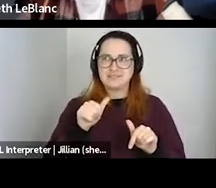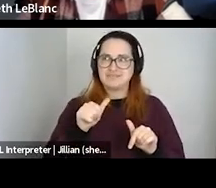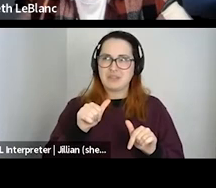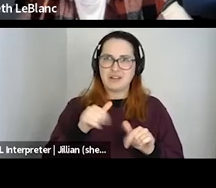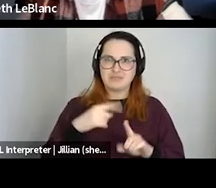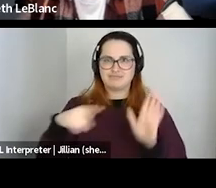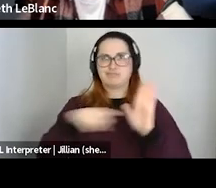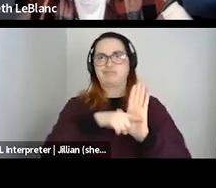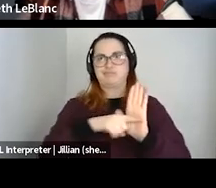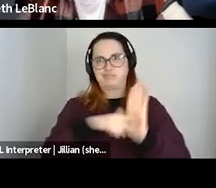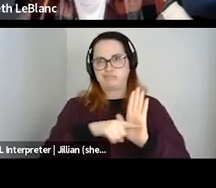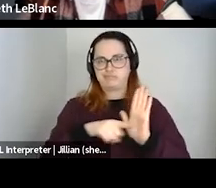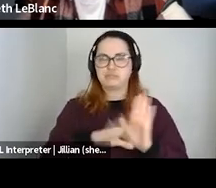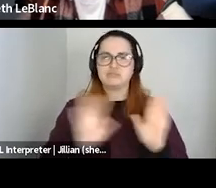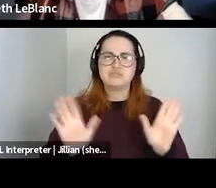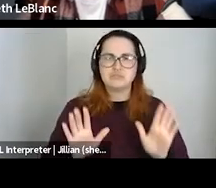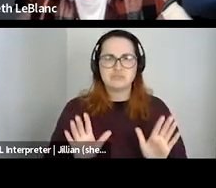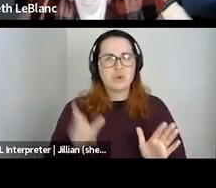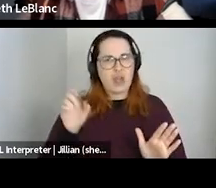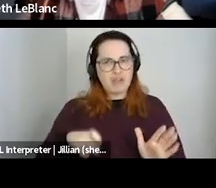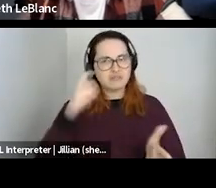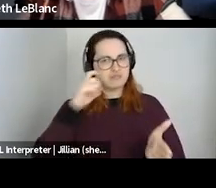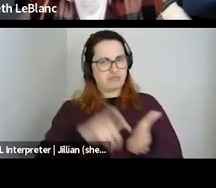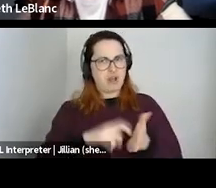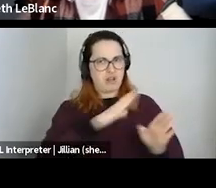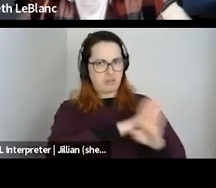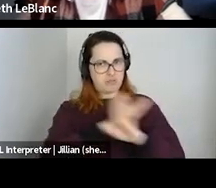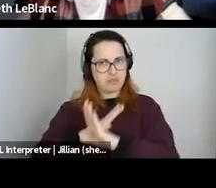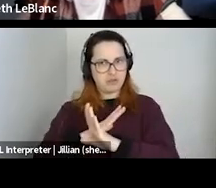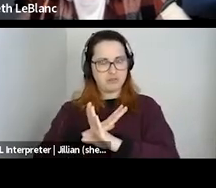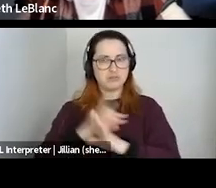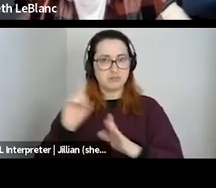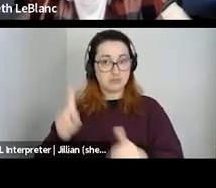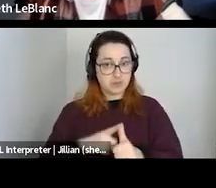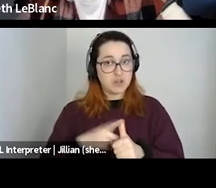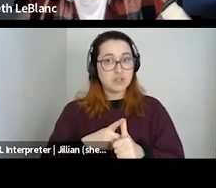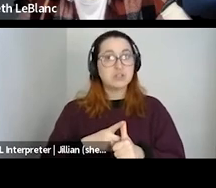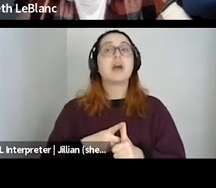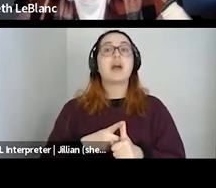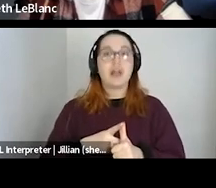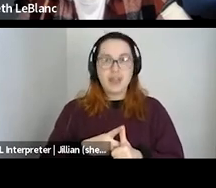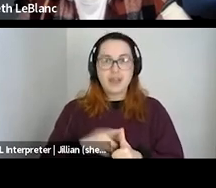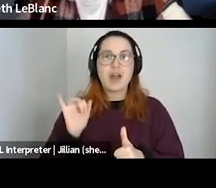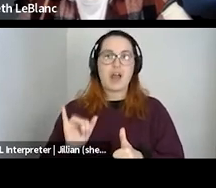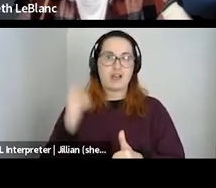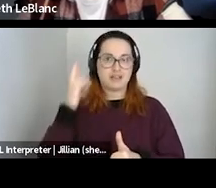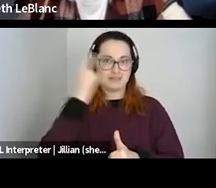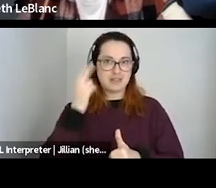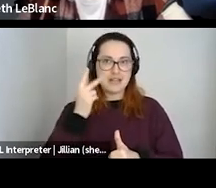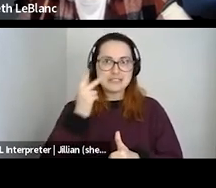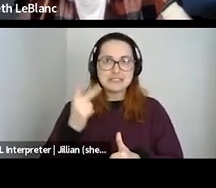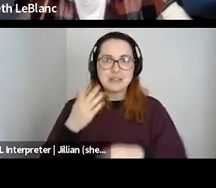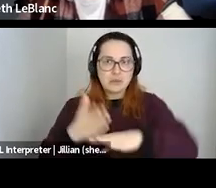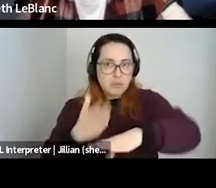because it's important to acknowledge these barriers and challenges beforehand so that we can appreciate the progress that we've made so